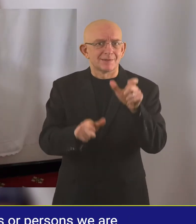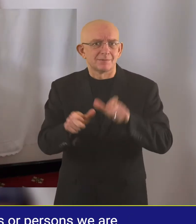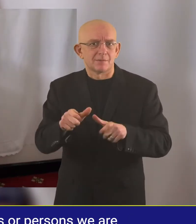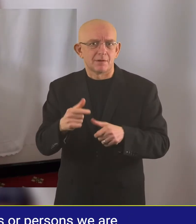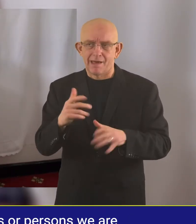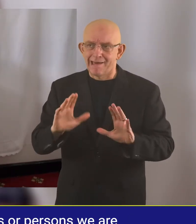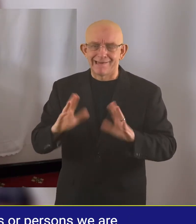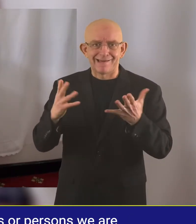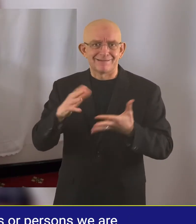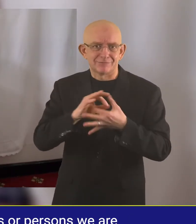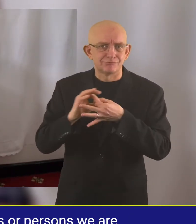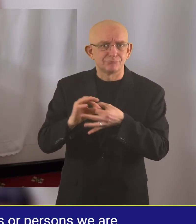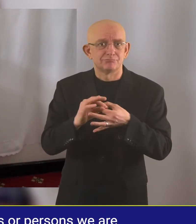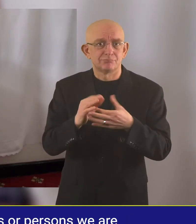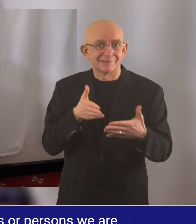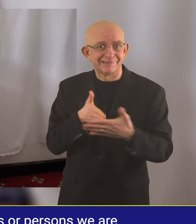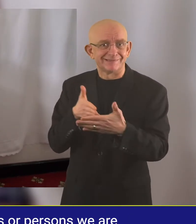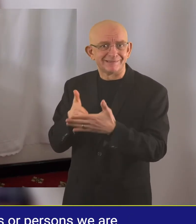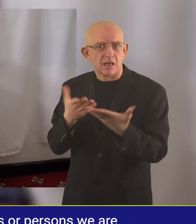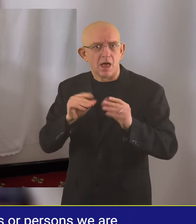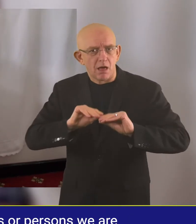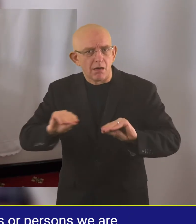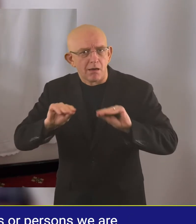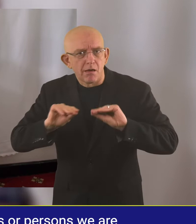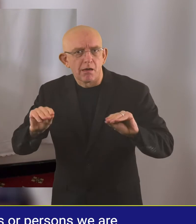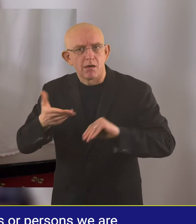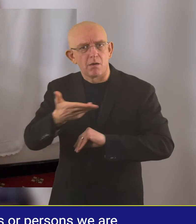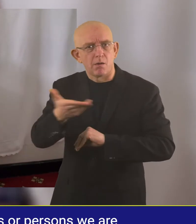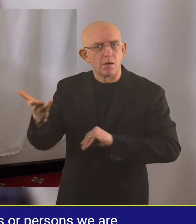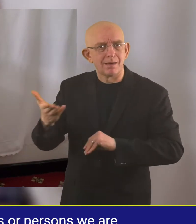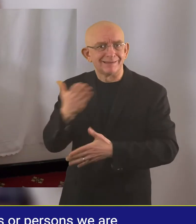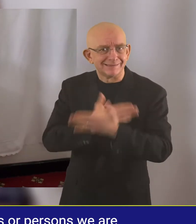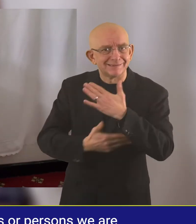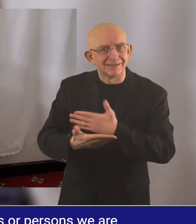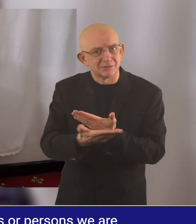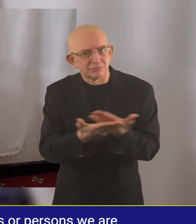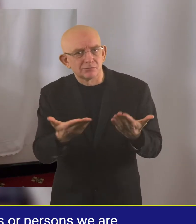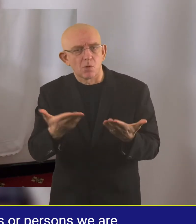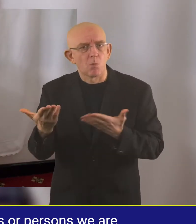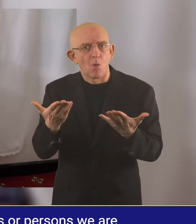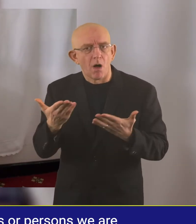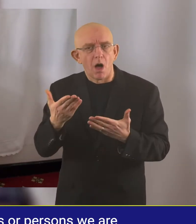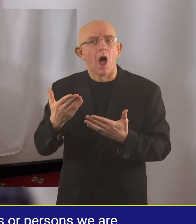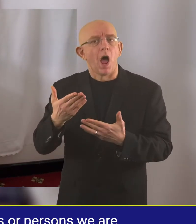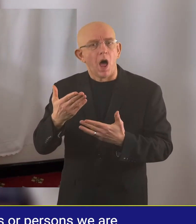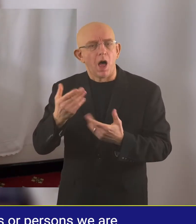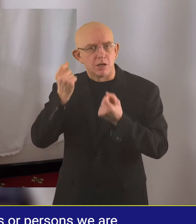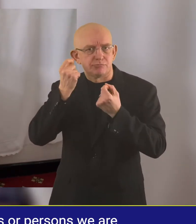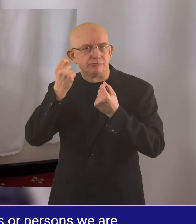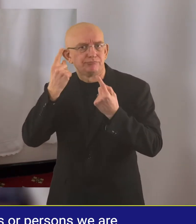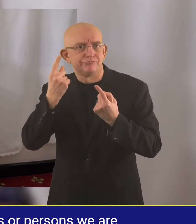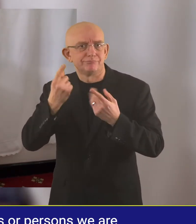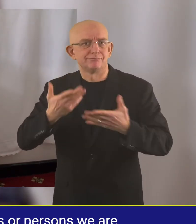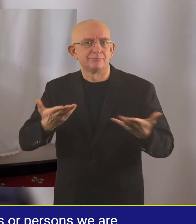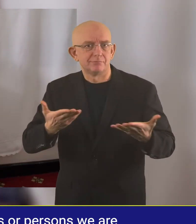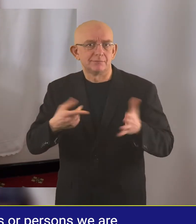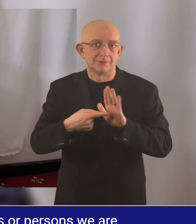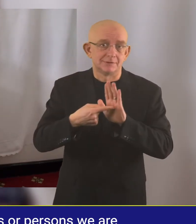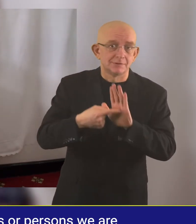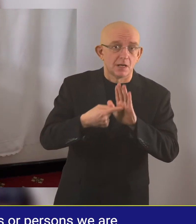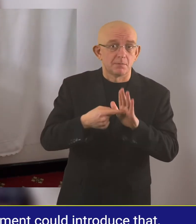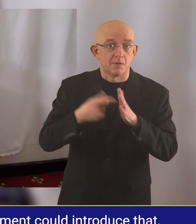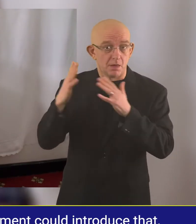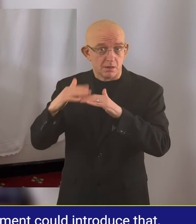that our leaders or persons we are living together know our challenges or our disability.